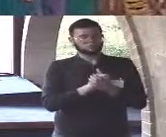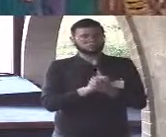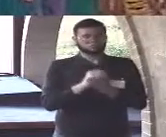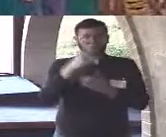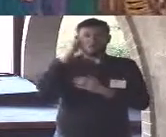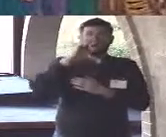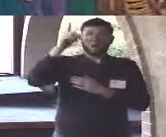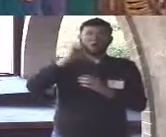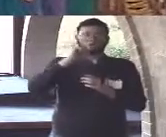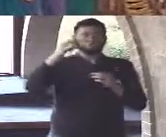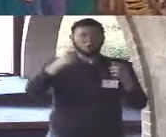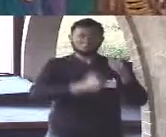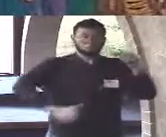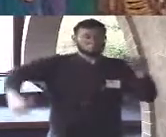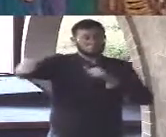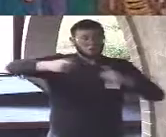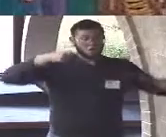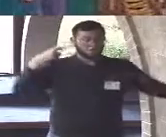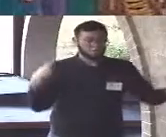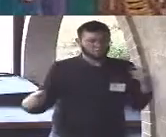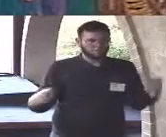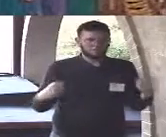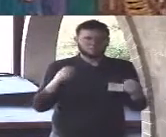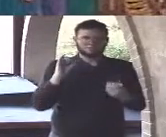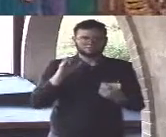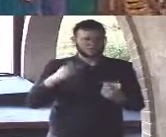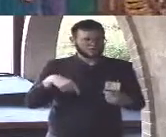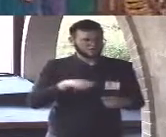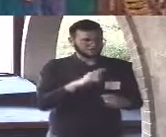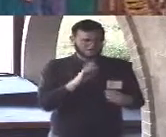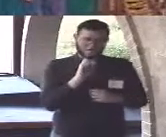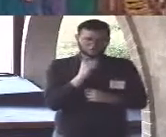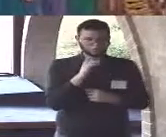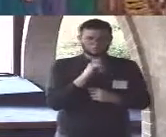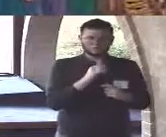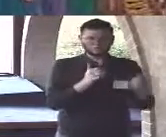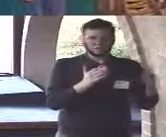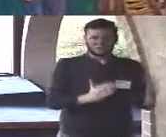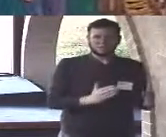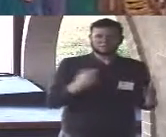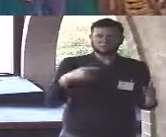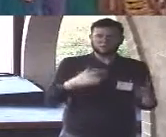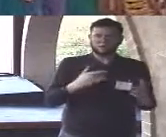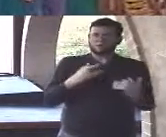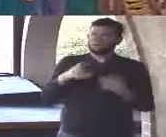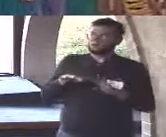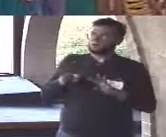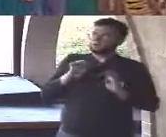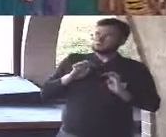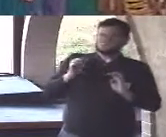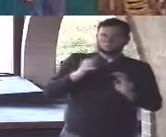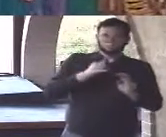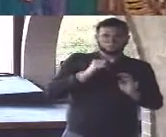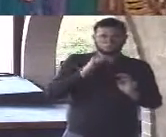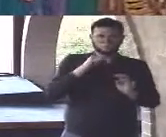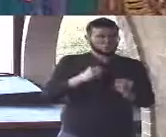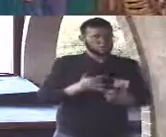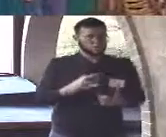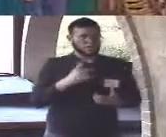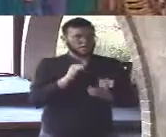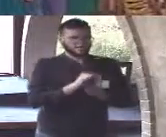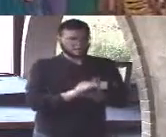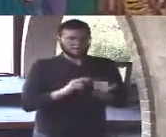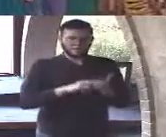reality it scared the heck out of the existentialists it represented a terrifying kind of freedom and responsibility